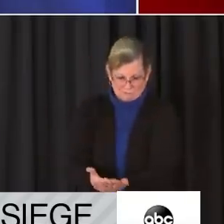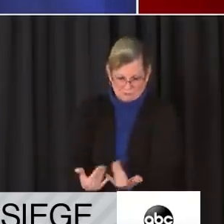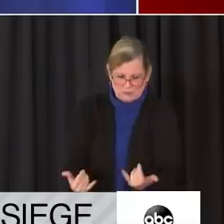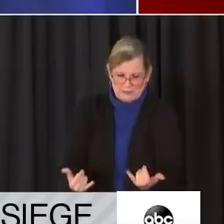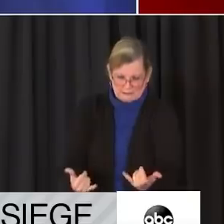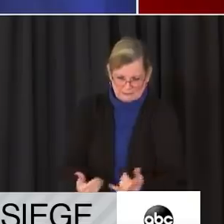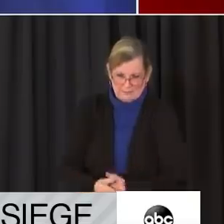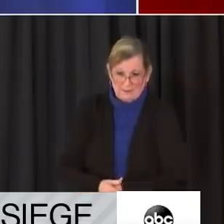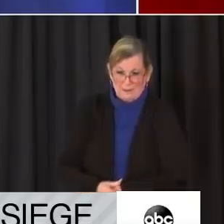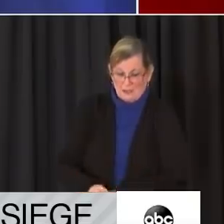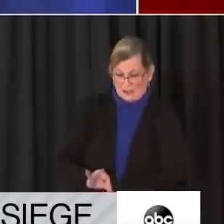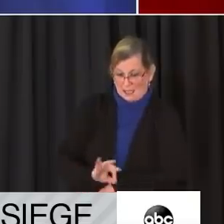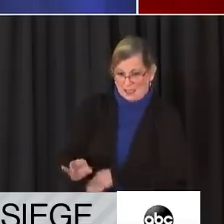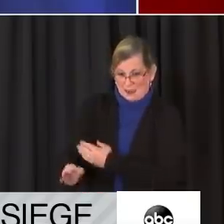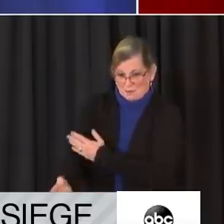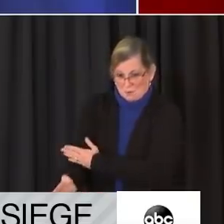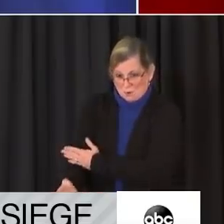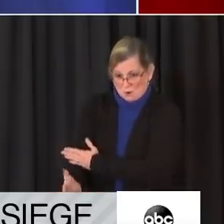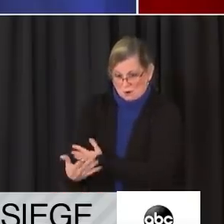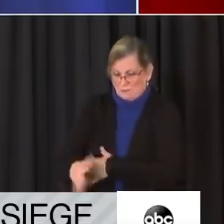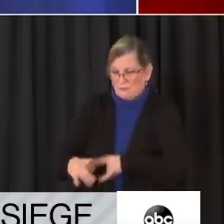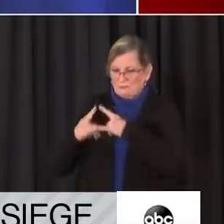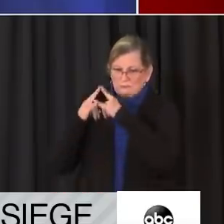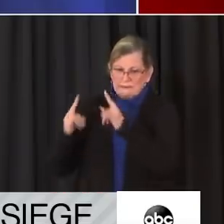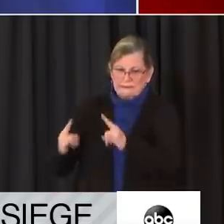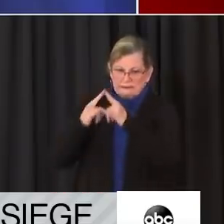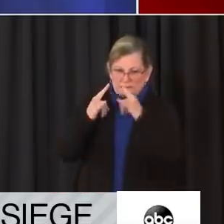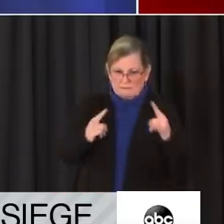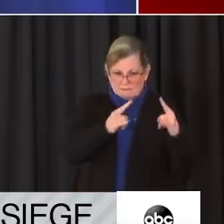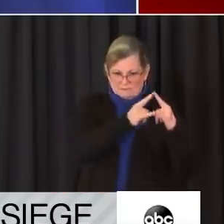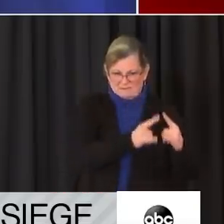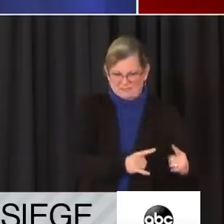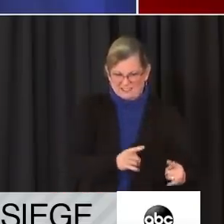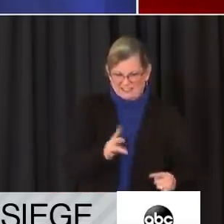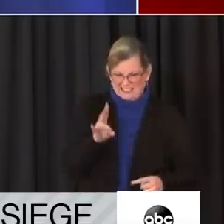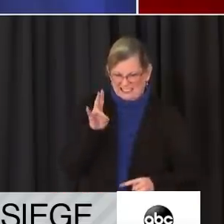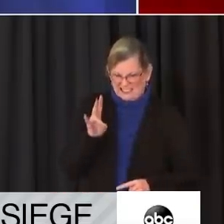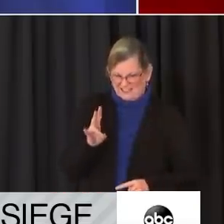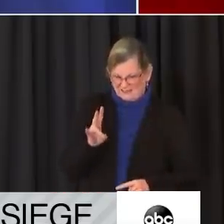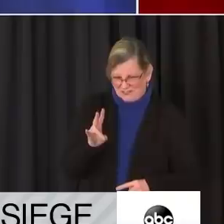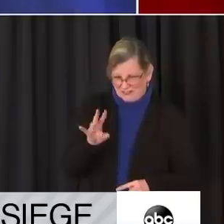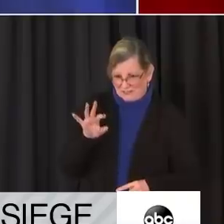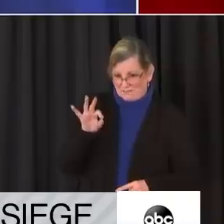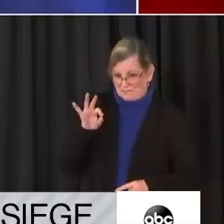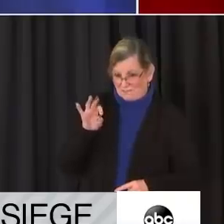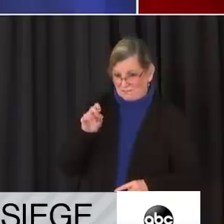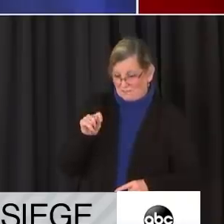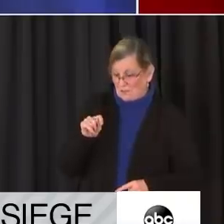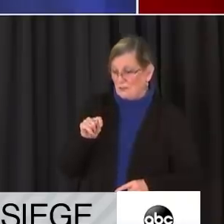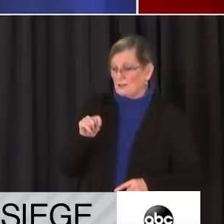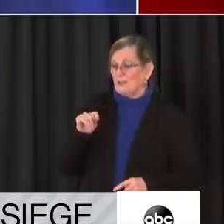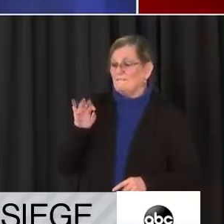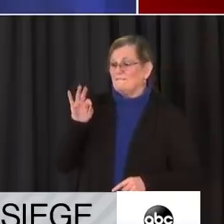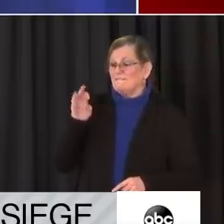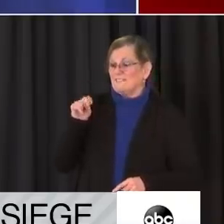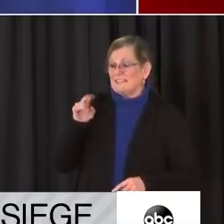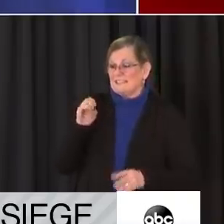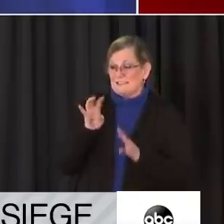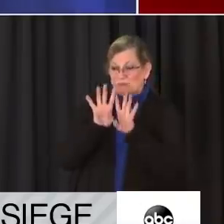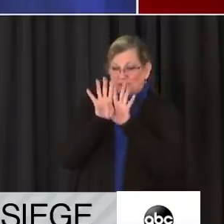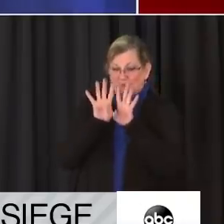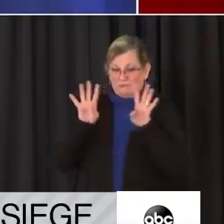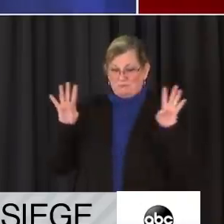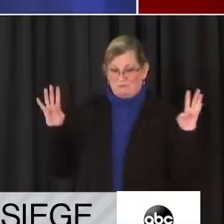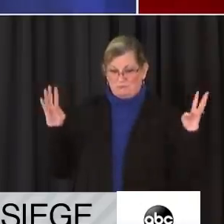9 a.m. this morning, we began erecting a seven-foot non-scalable fence which will be from Constitution Independence and First